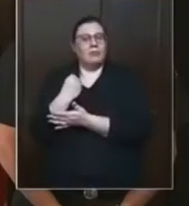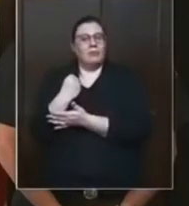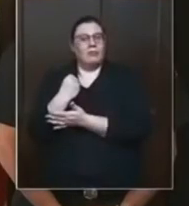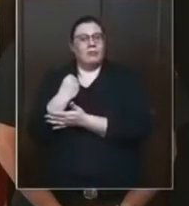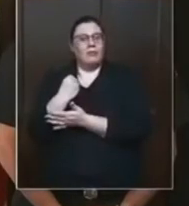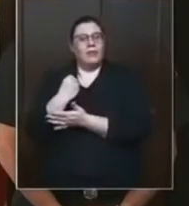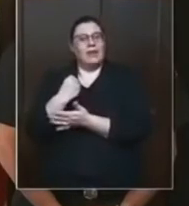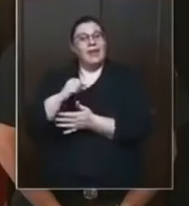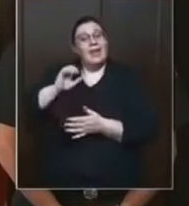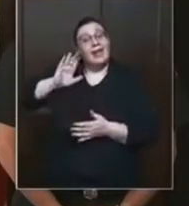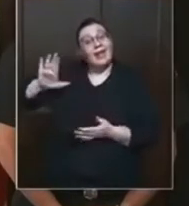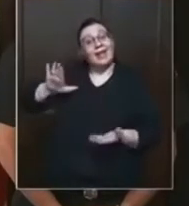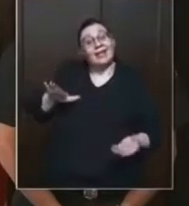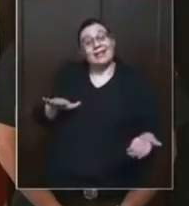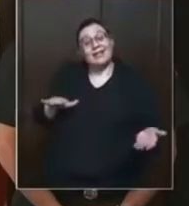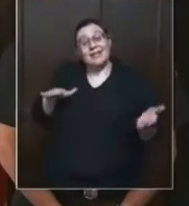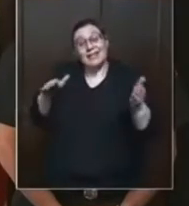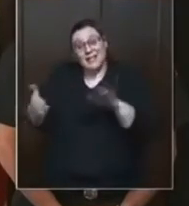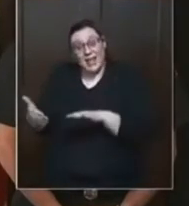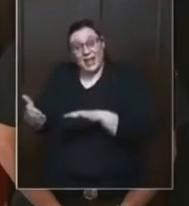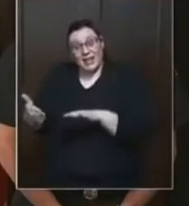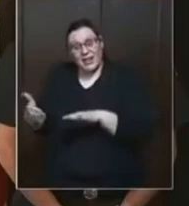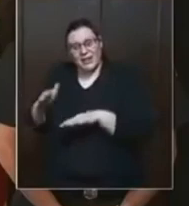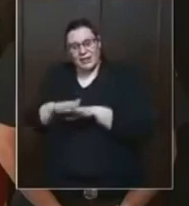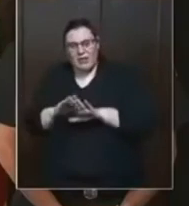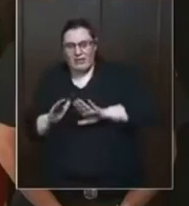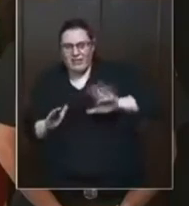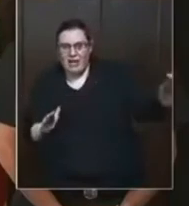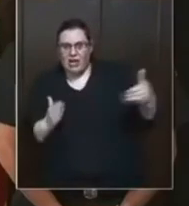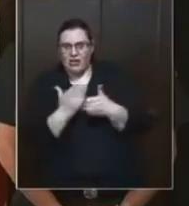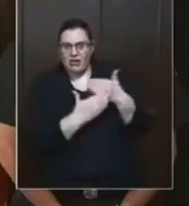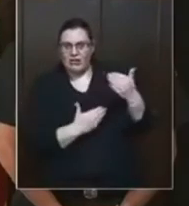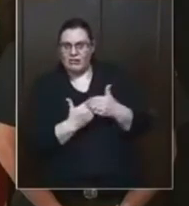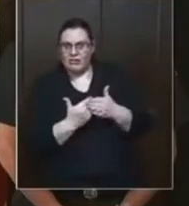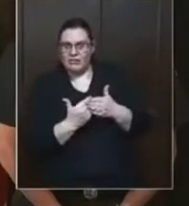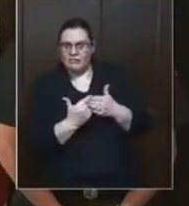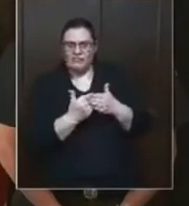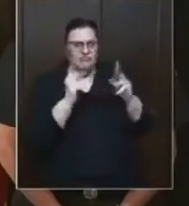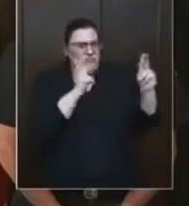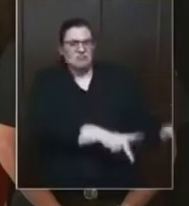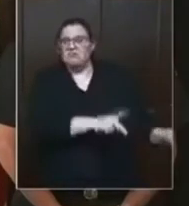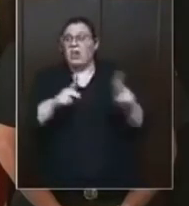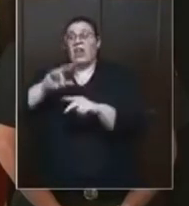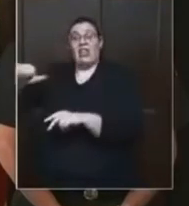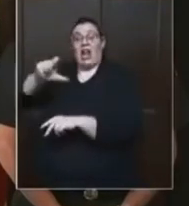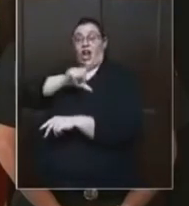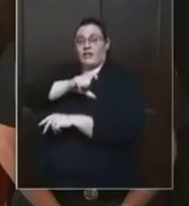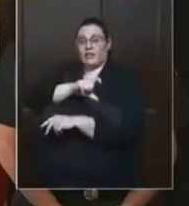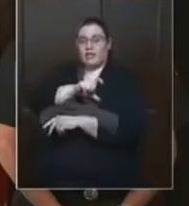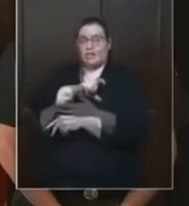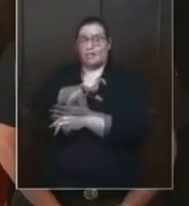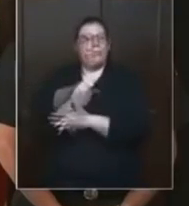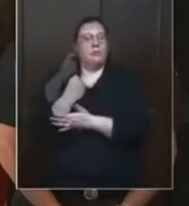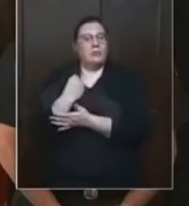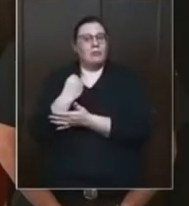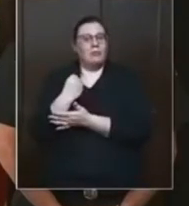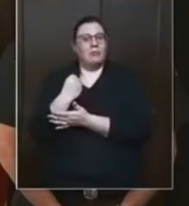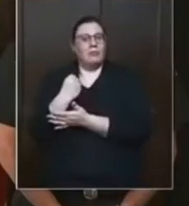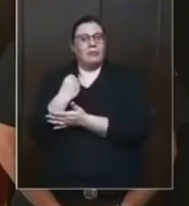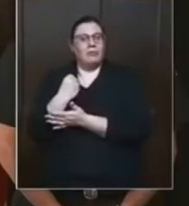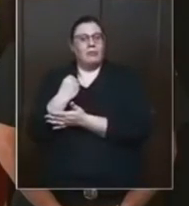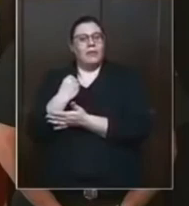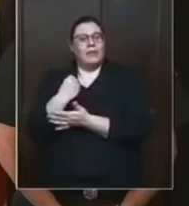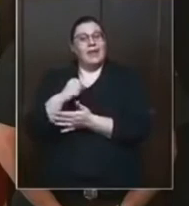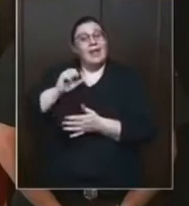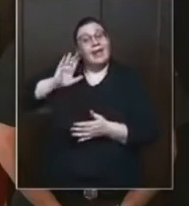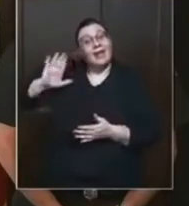your shit now, bitch. Fuck you. So, we like to give all praises to the Most High, who's